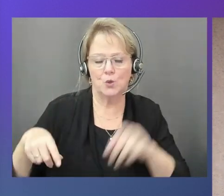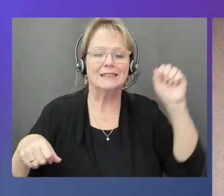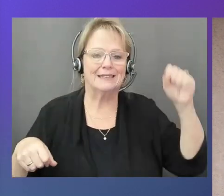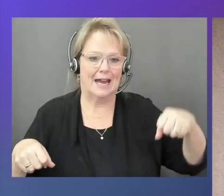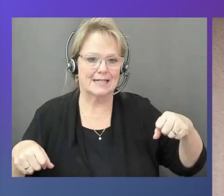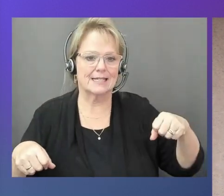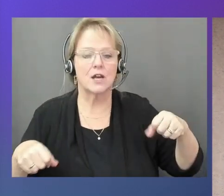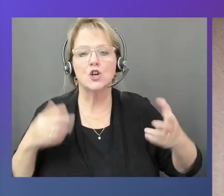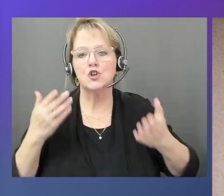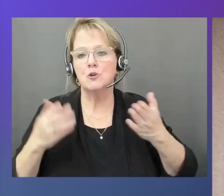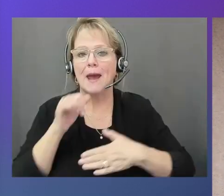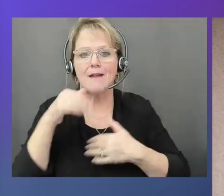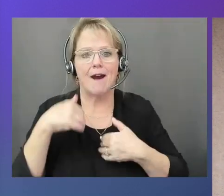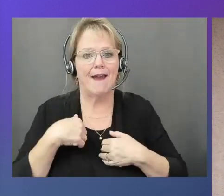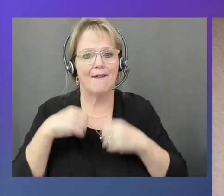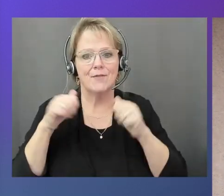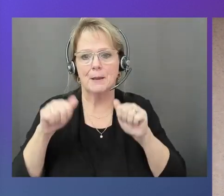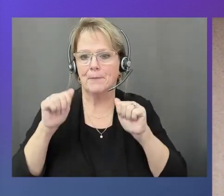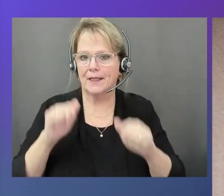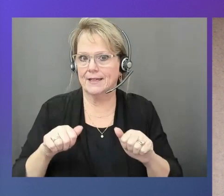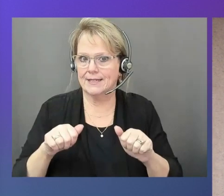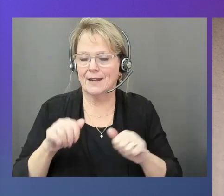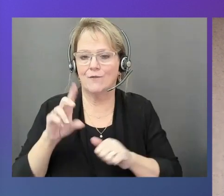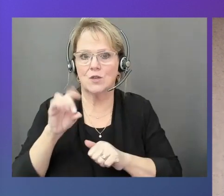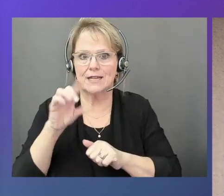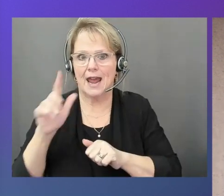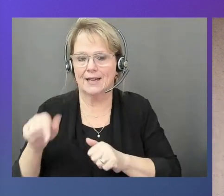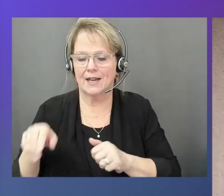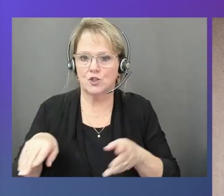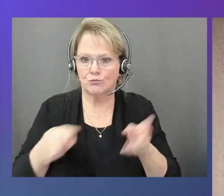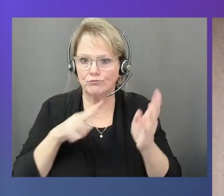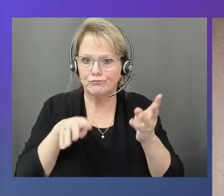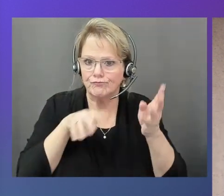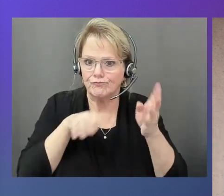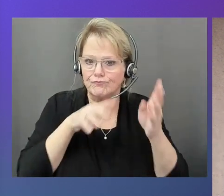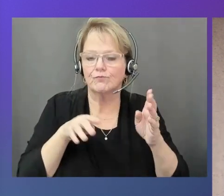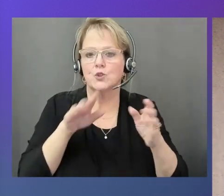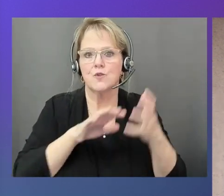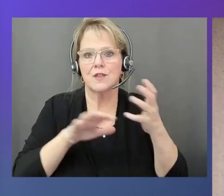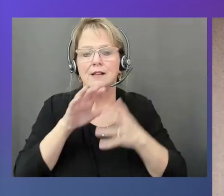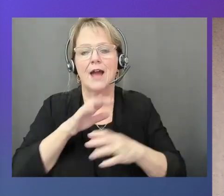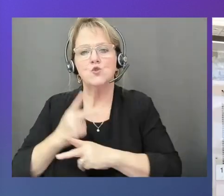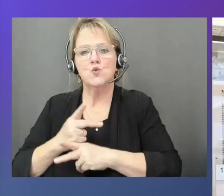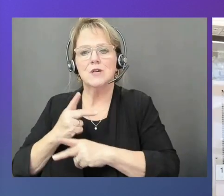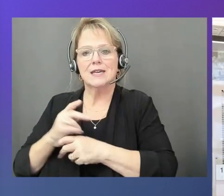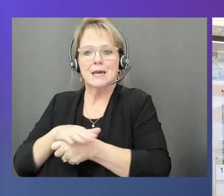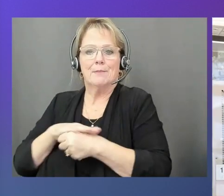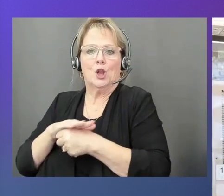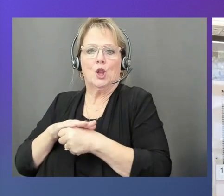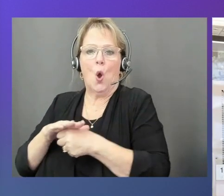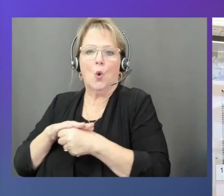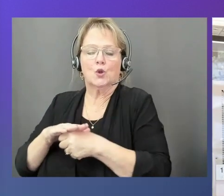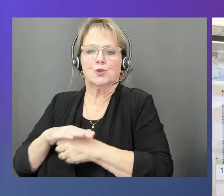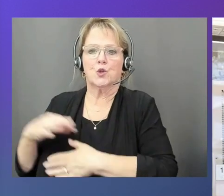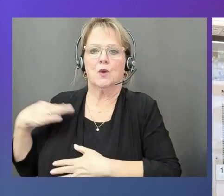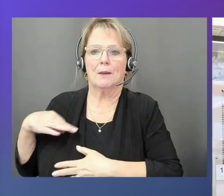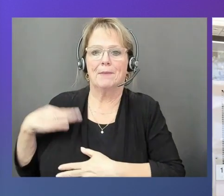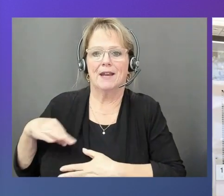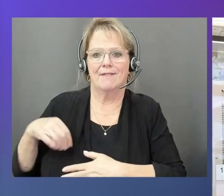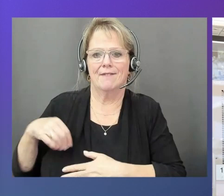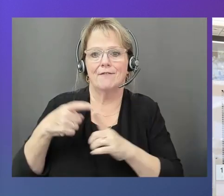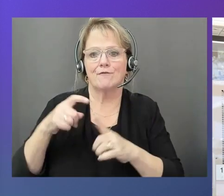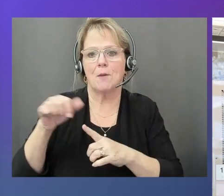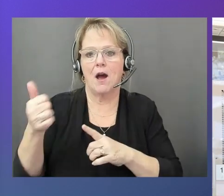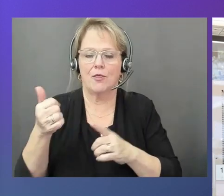ability to get your data to the cloud. So then you can keep the data locally, but still benefit from the AWS services. So how can